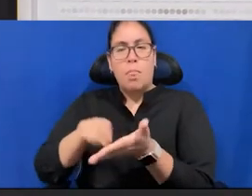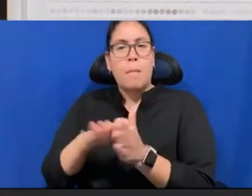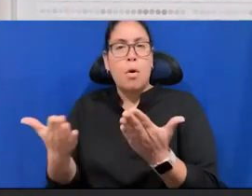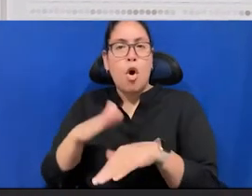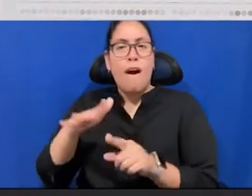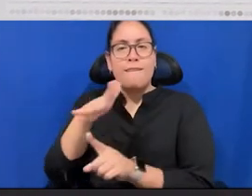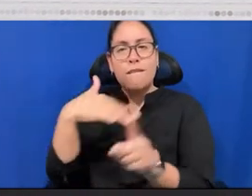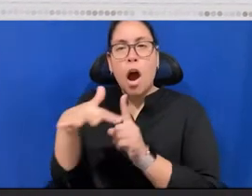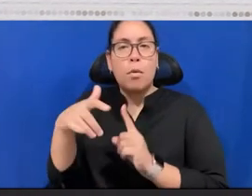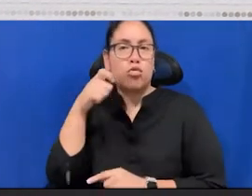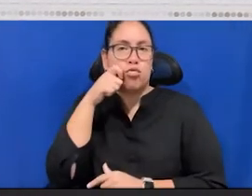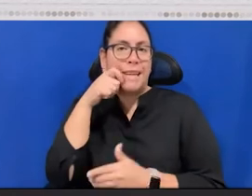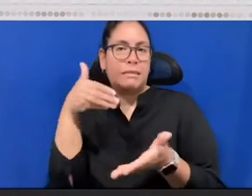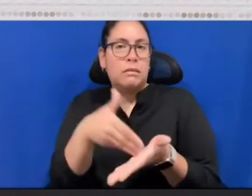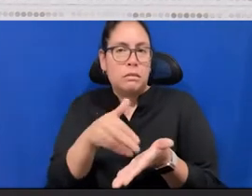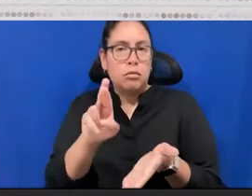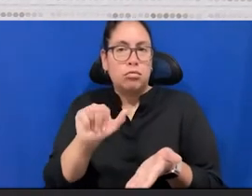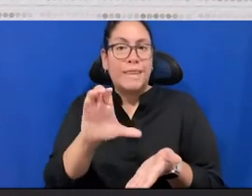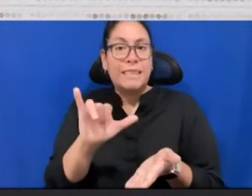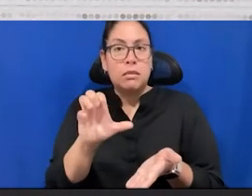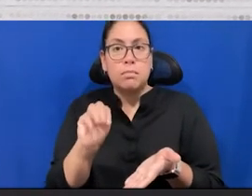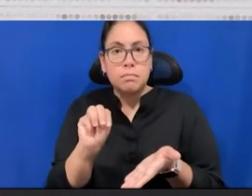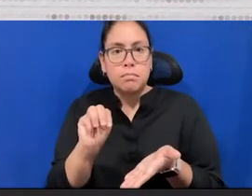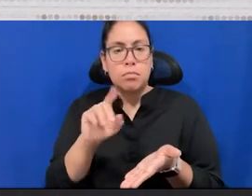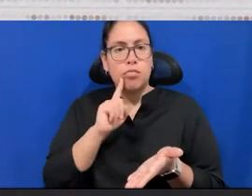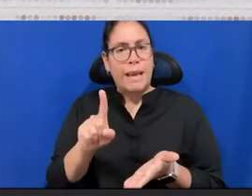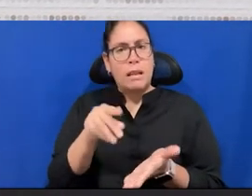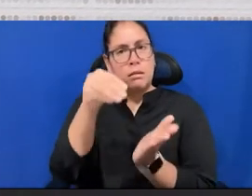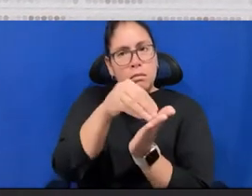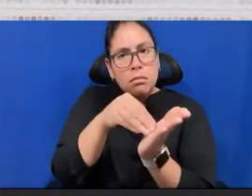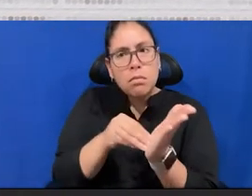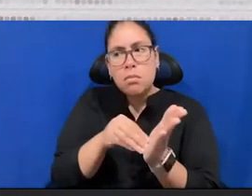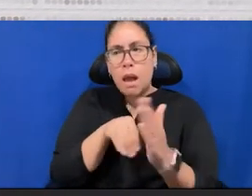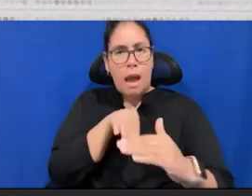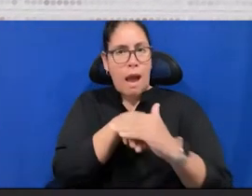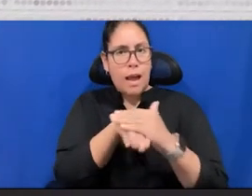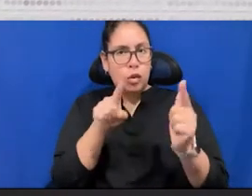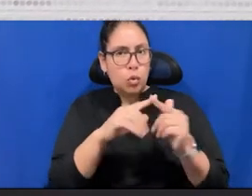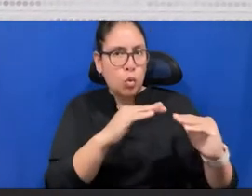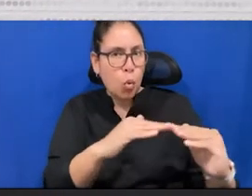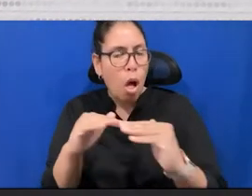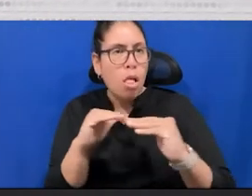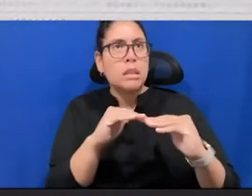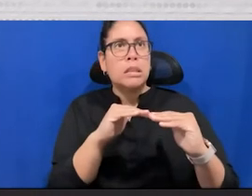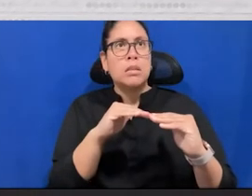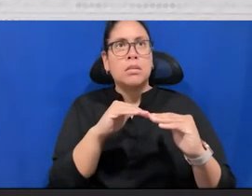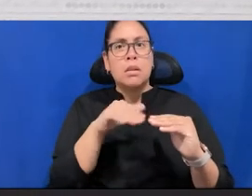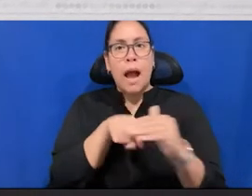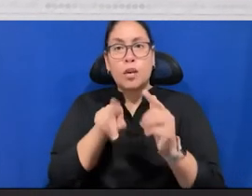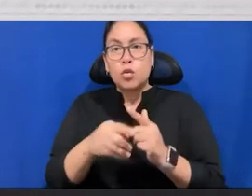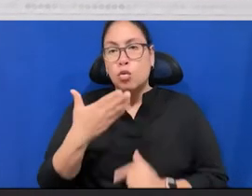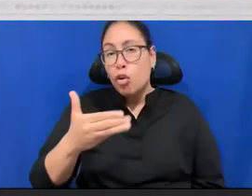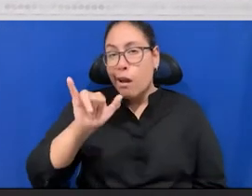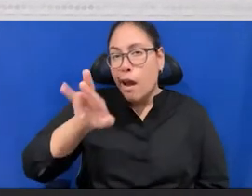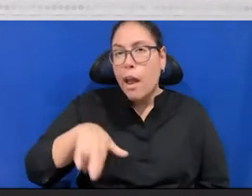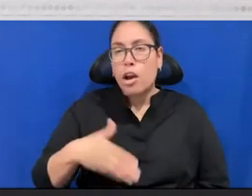air quality, access to air quality, good air to soil, to water in this country is really